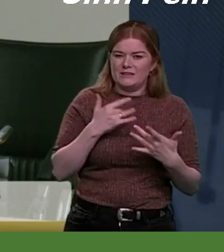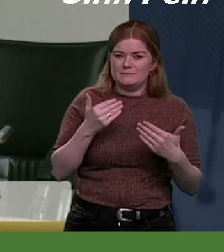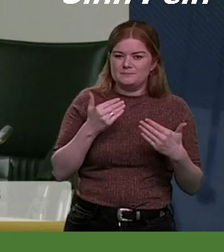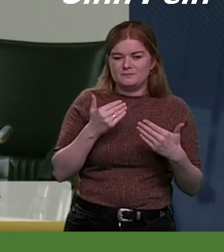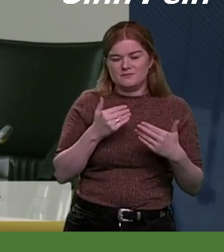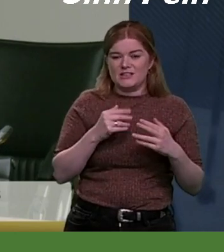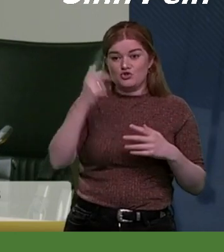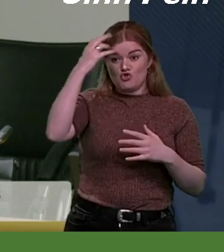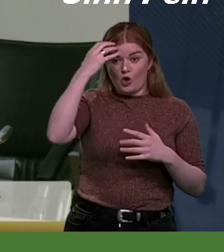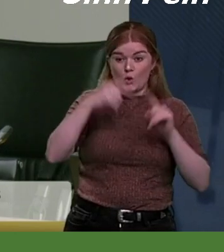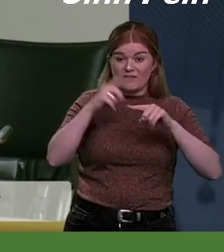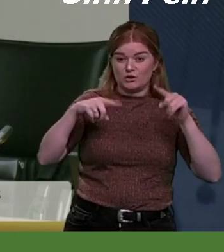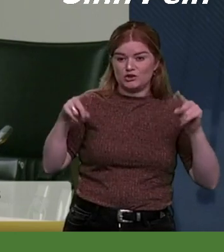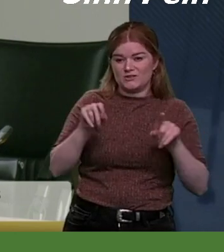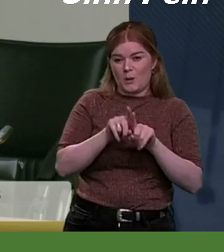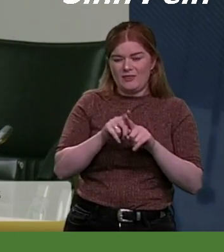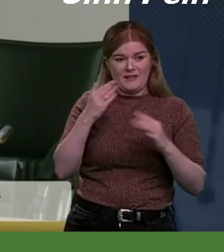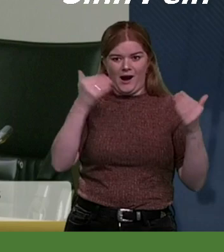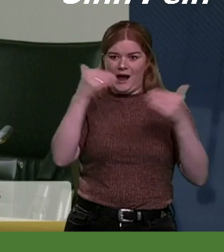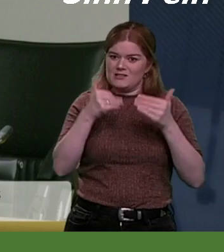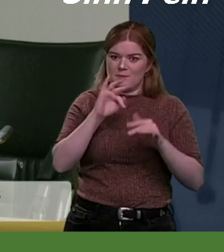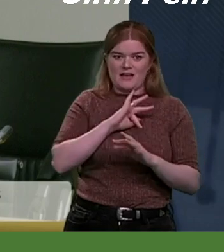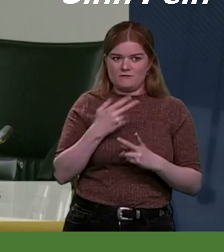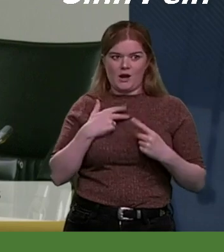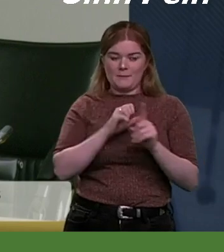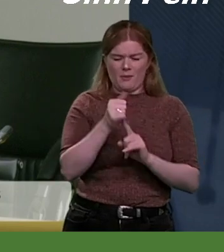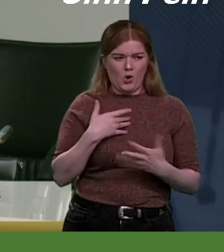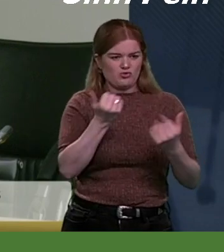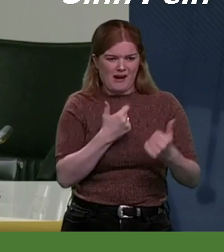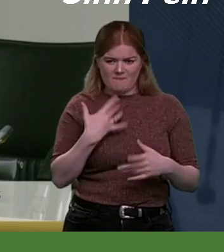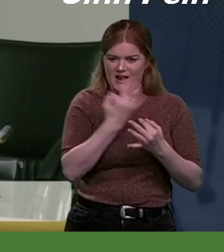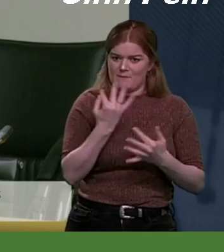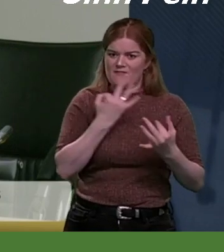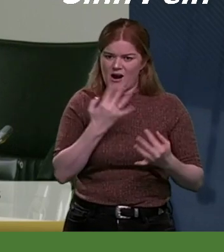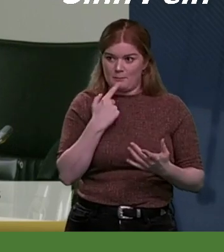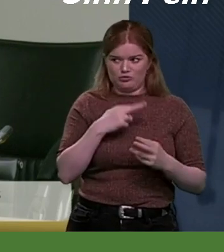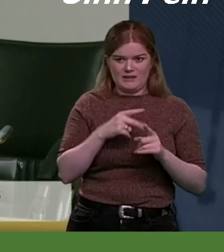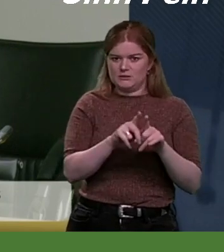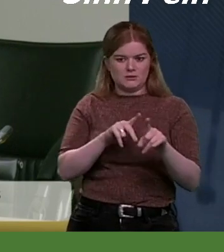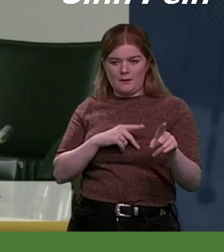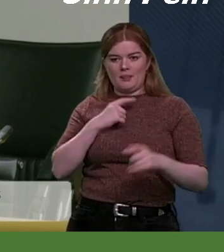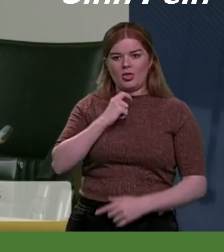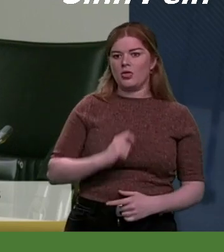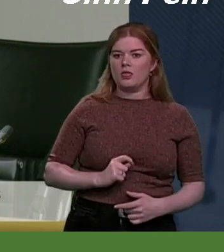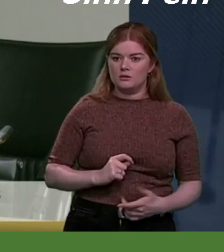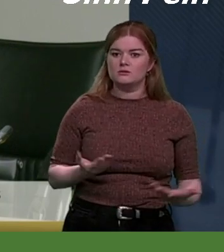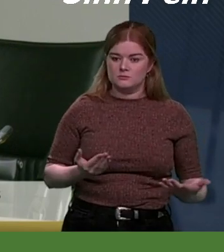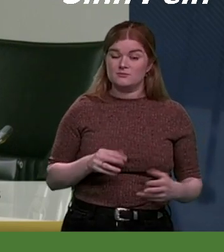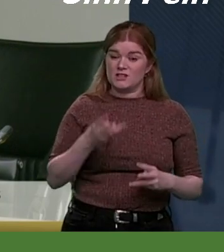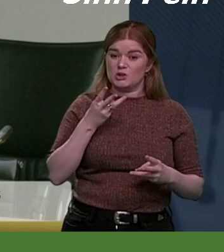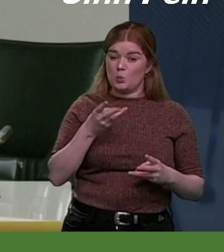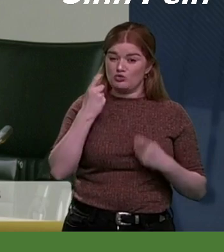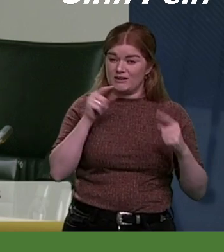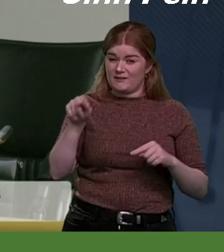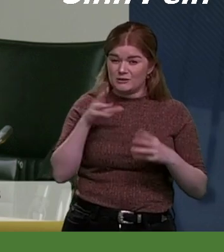It's neurodiversity as well. They're masking the fact that they're not keeping up with their classmates but it's taken their toll on them. And I'm just wondering,